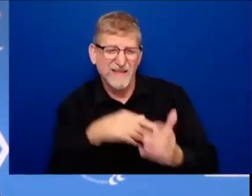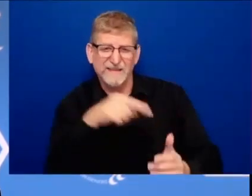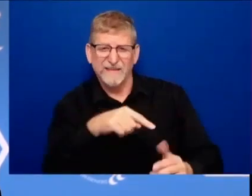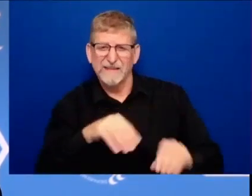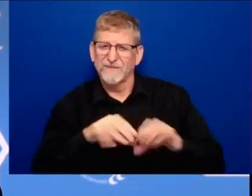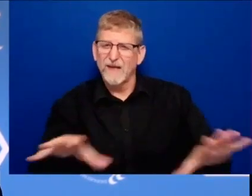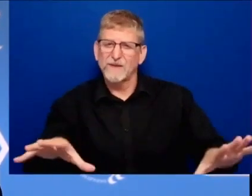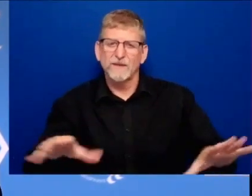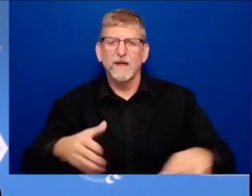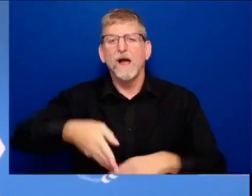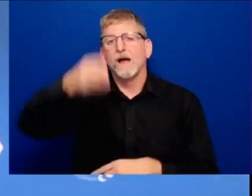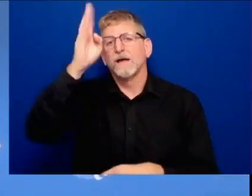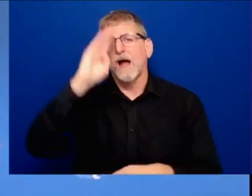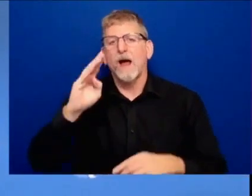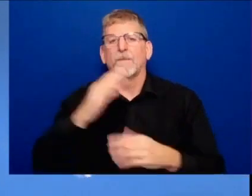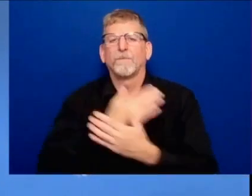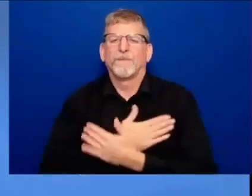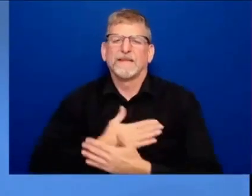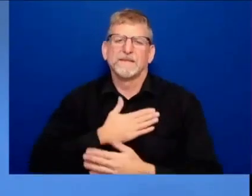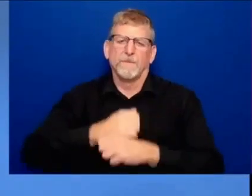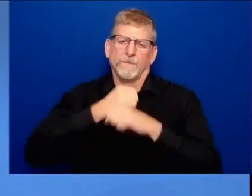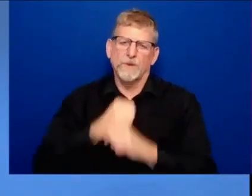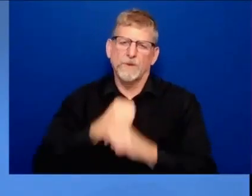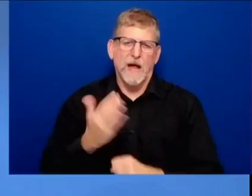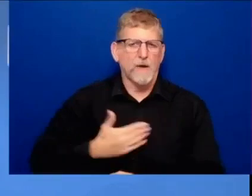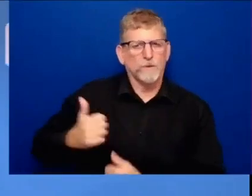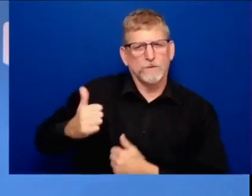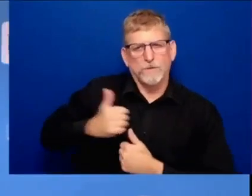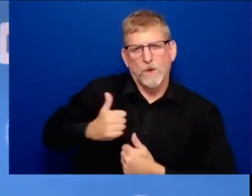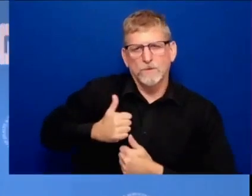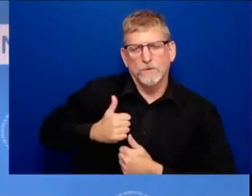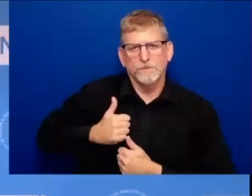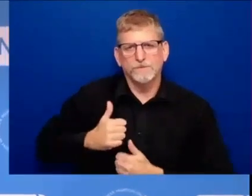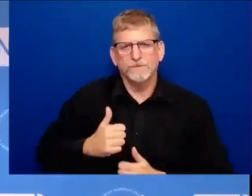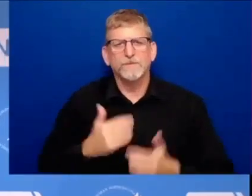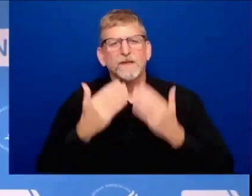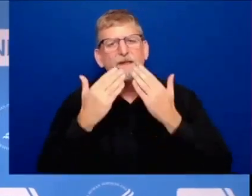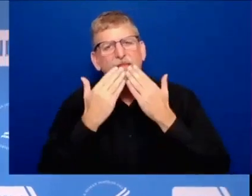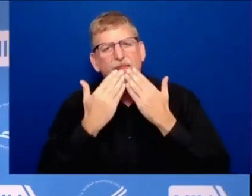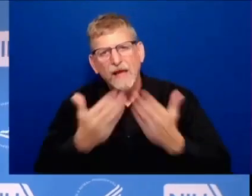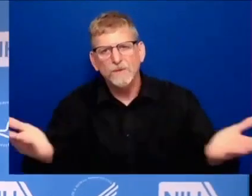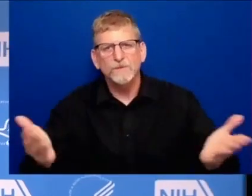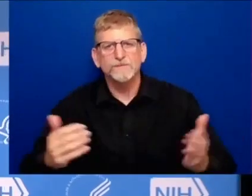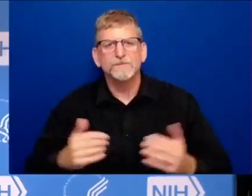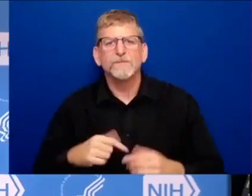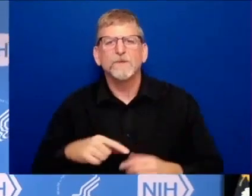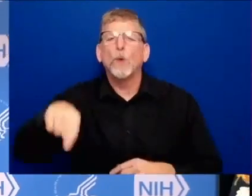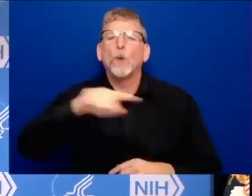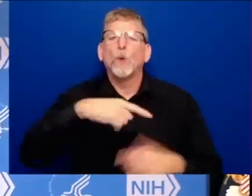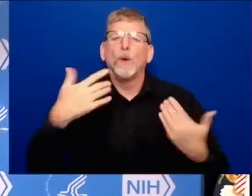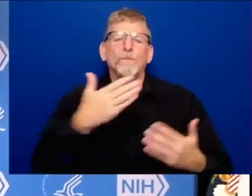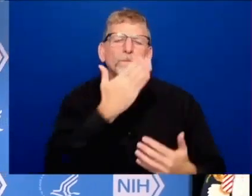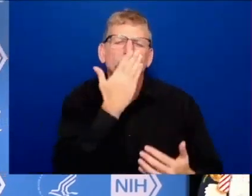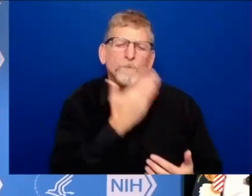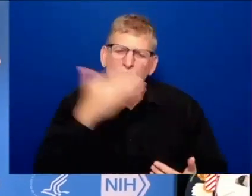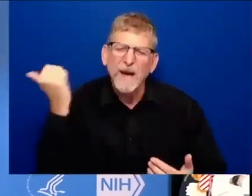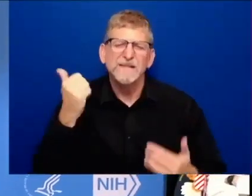thank you very very much you're the best america has to offer here at nih thank you thank you from the bottom of my heart